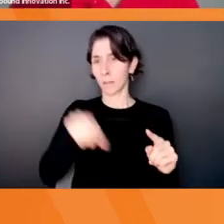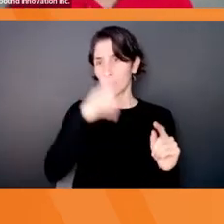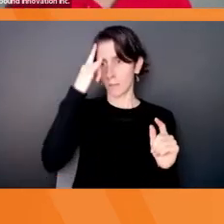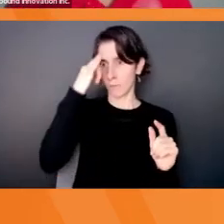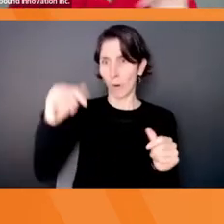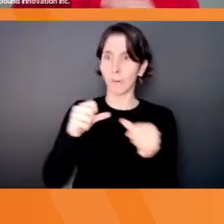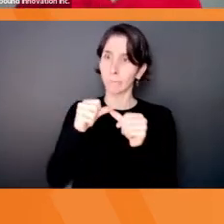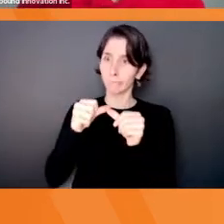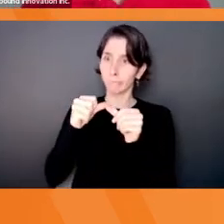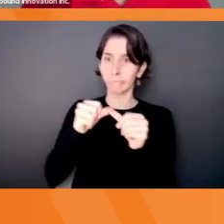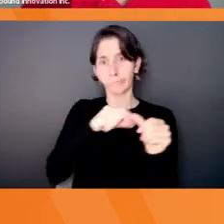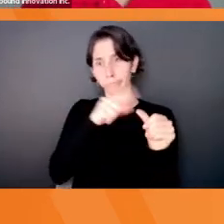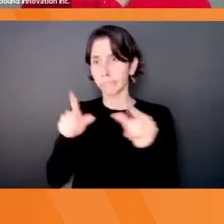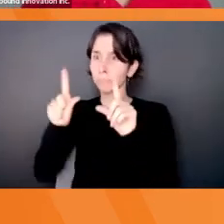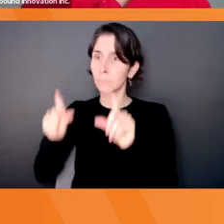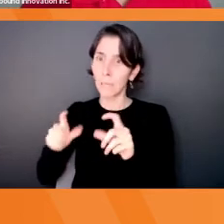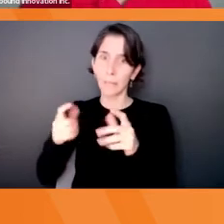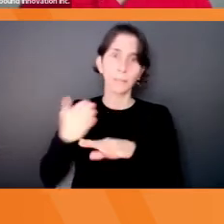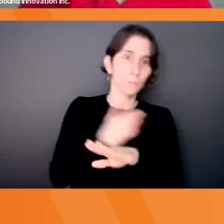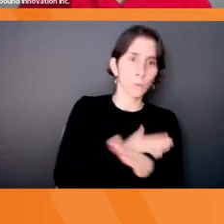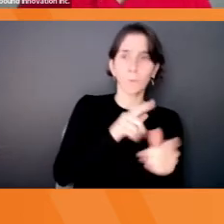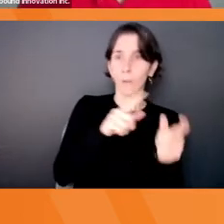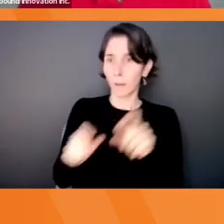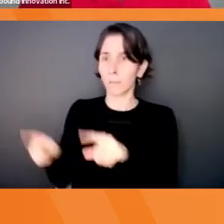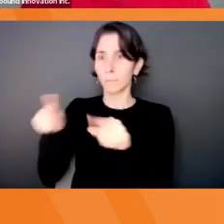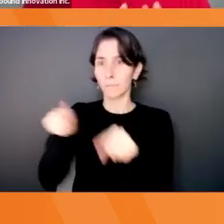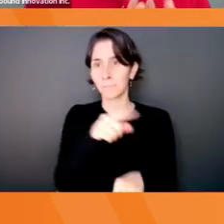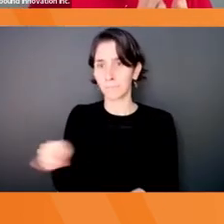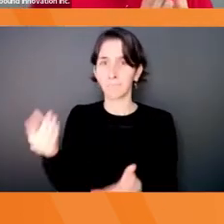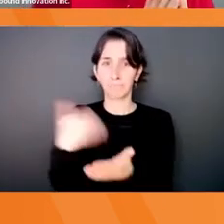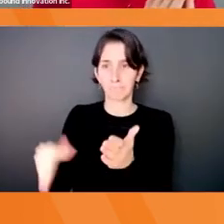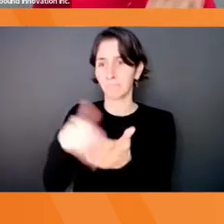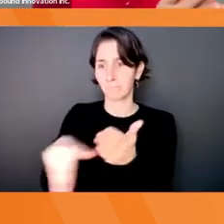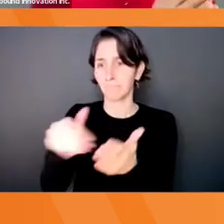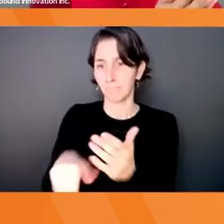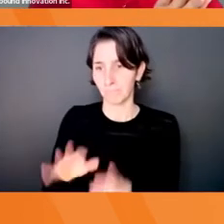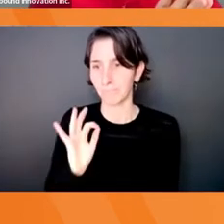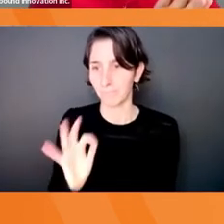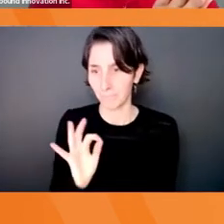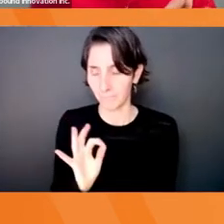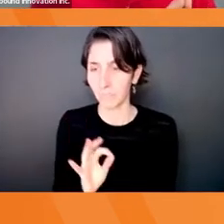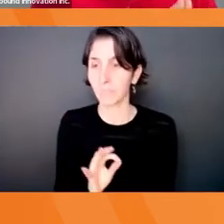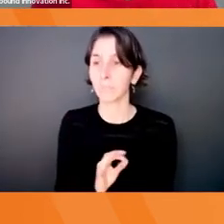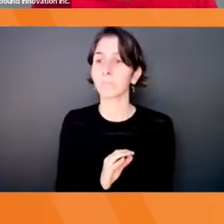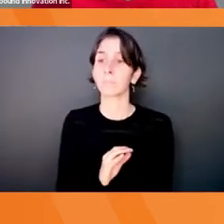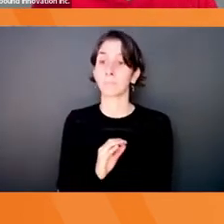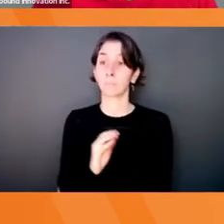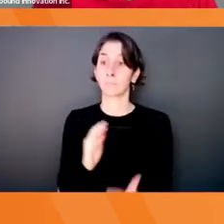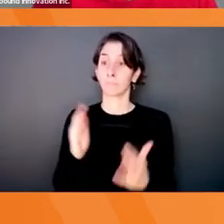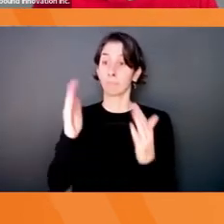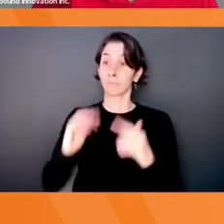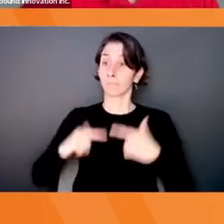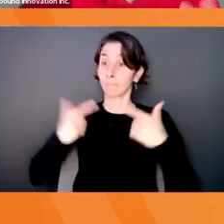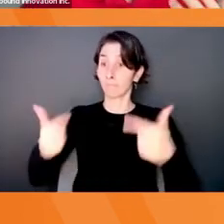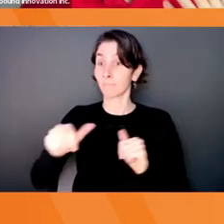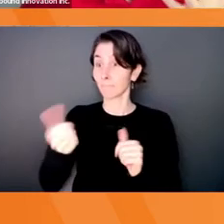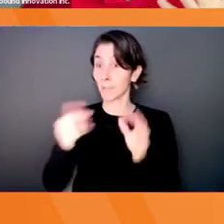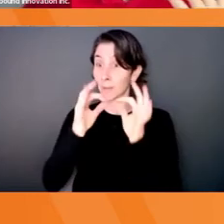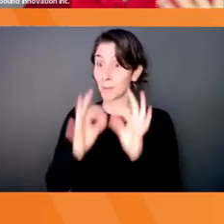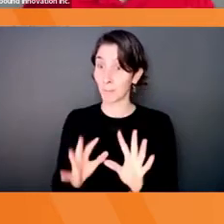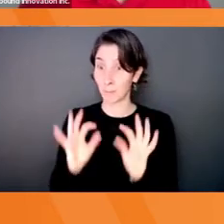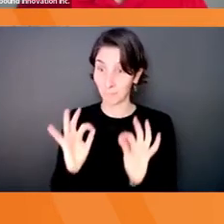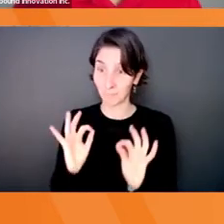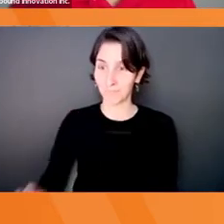stages. So we'll get into this in more detail. But I want to now talk about why is innovation needed. And I'll give you